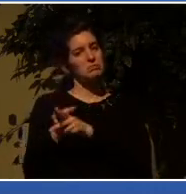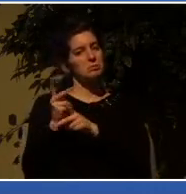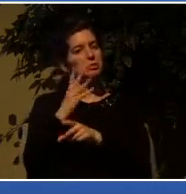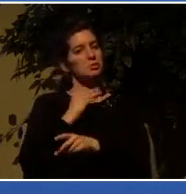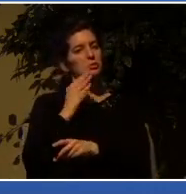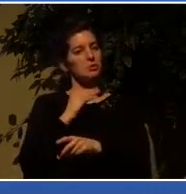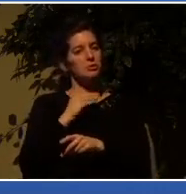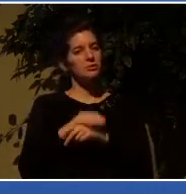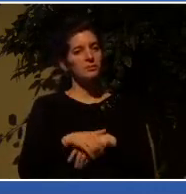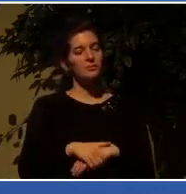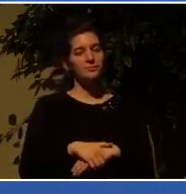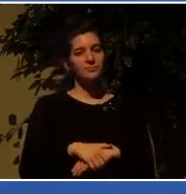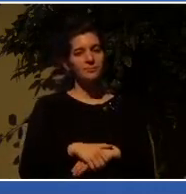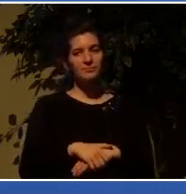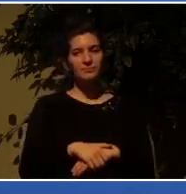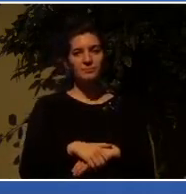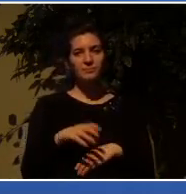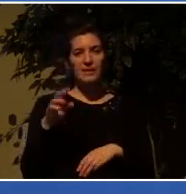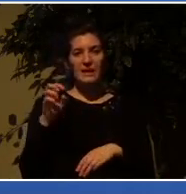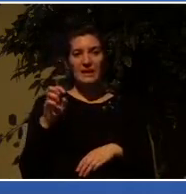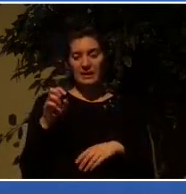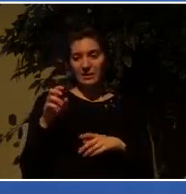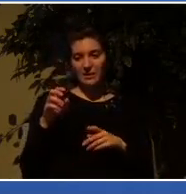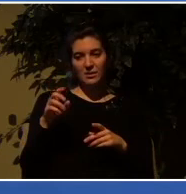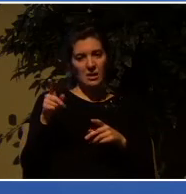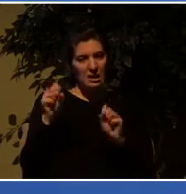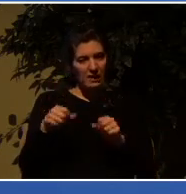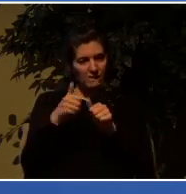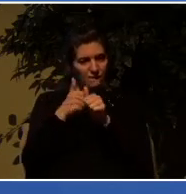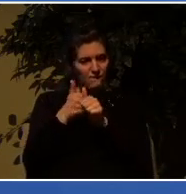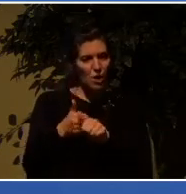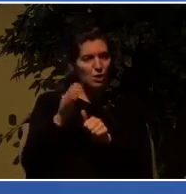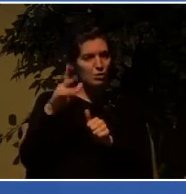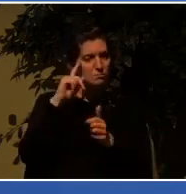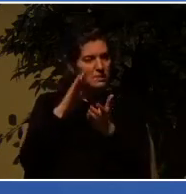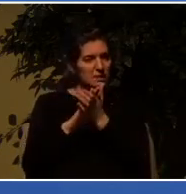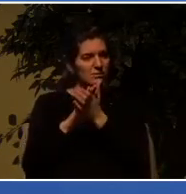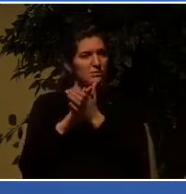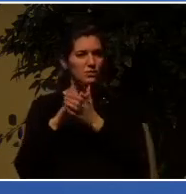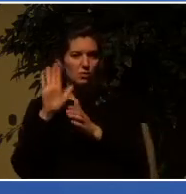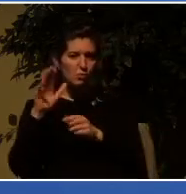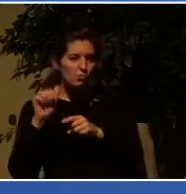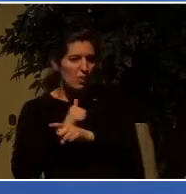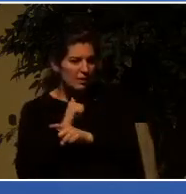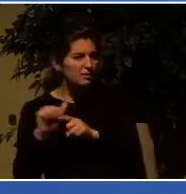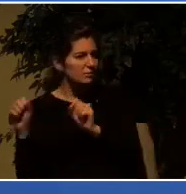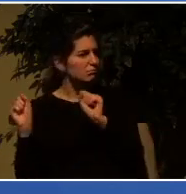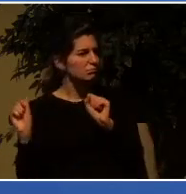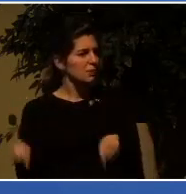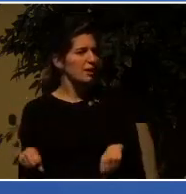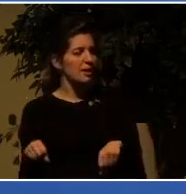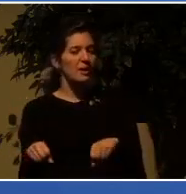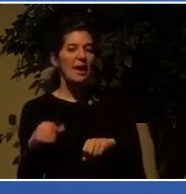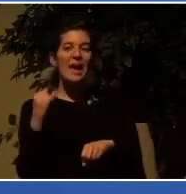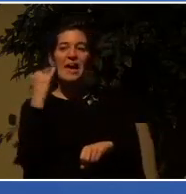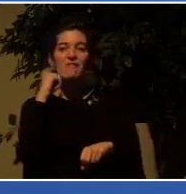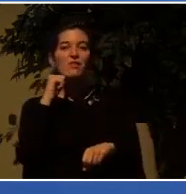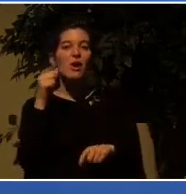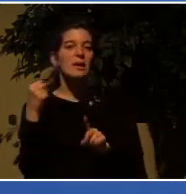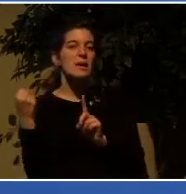allowed to believe they they wanted to believe and practice what they wanted to practice as long as it didn't impact the rest of their society.